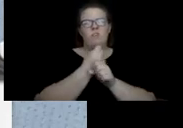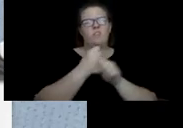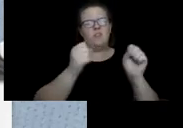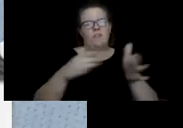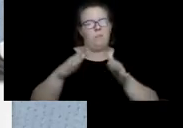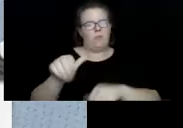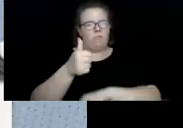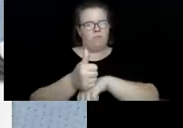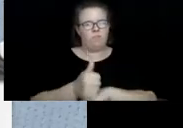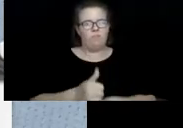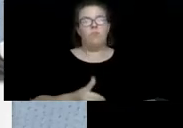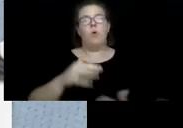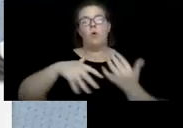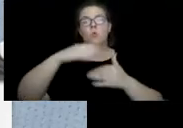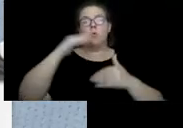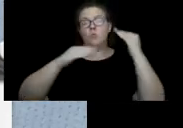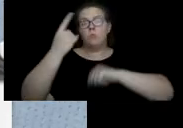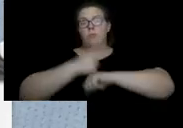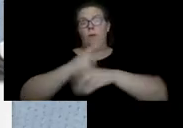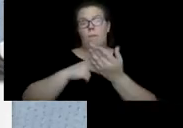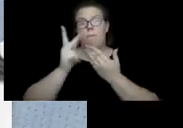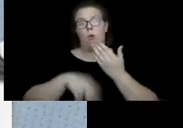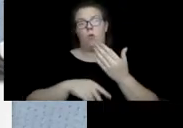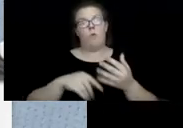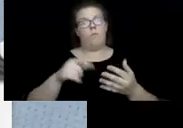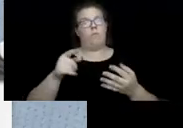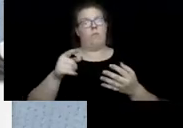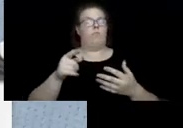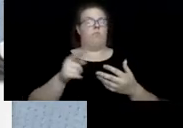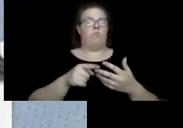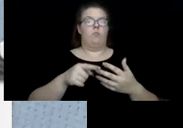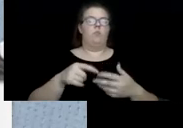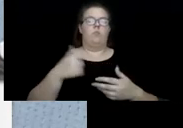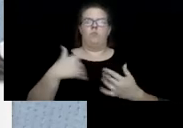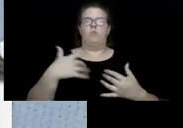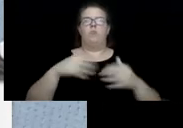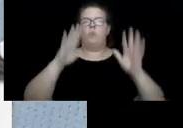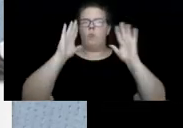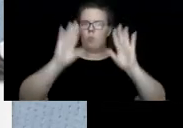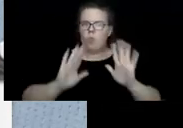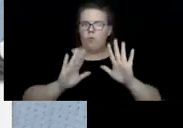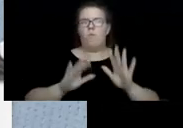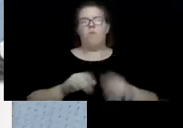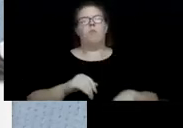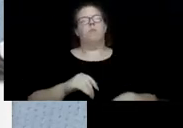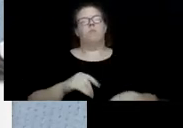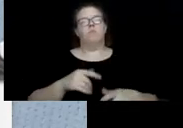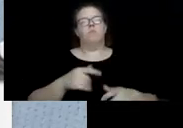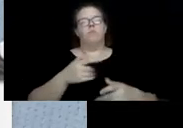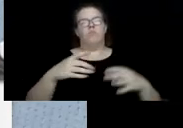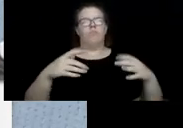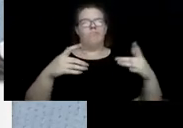social adult day programming was a wonderful respite for the caregiver. That, of course,